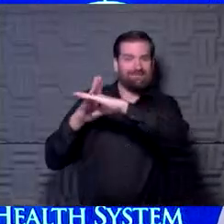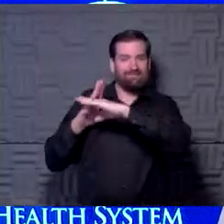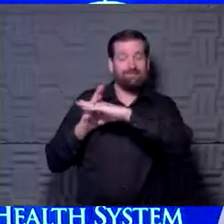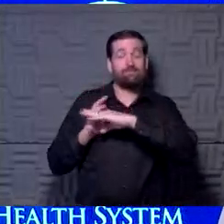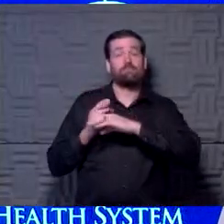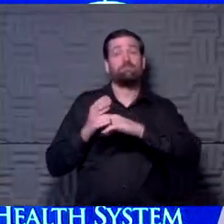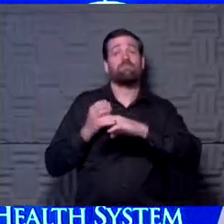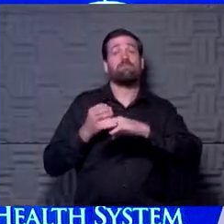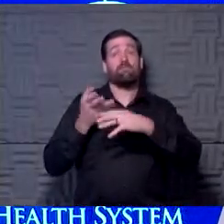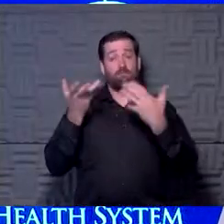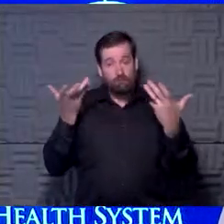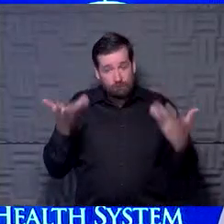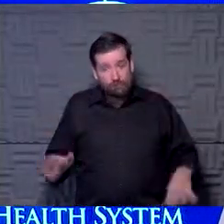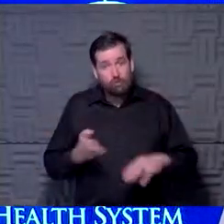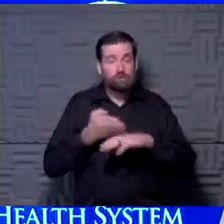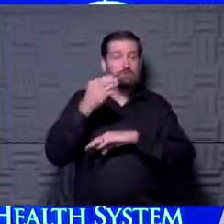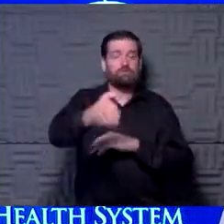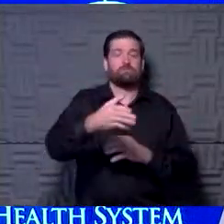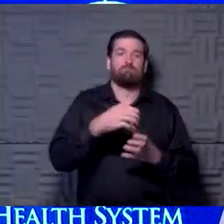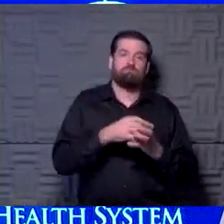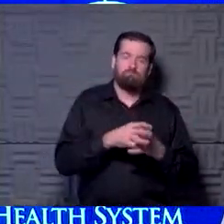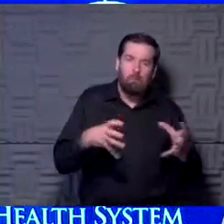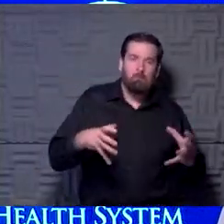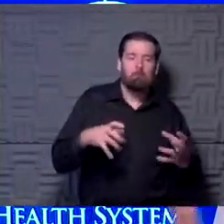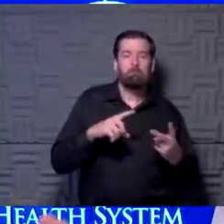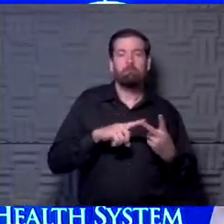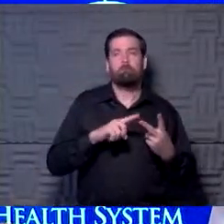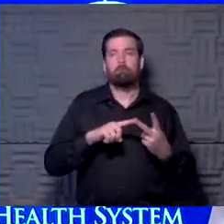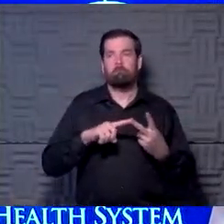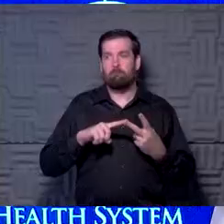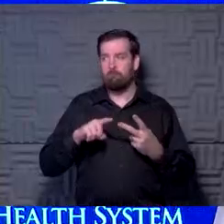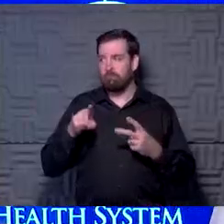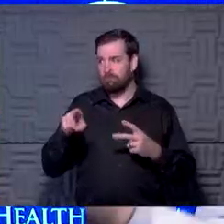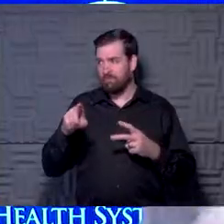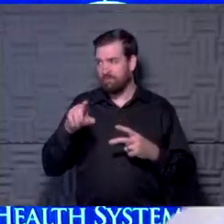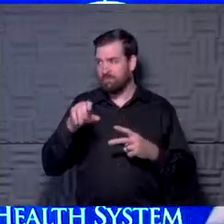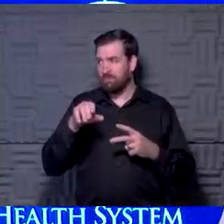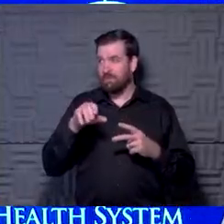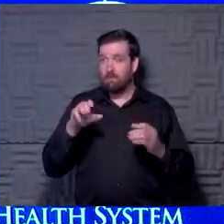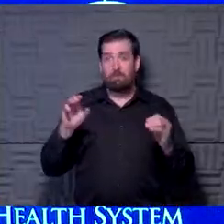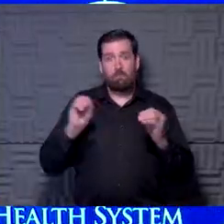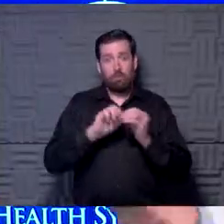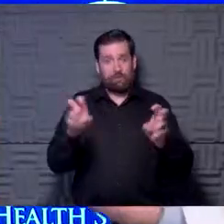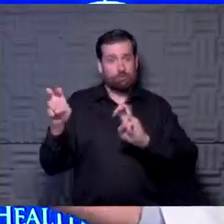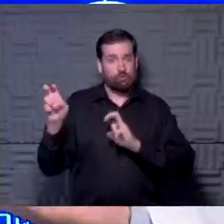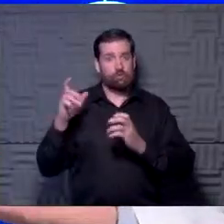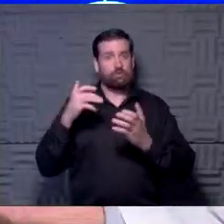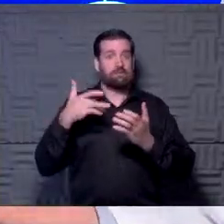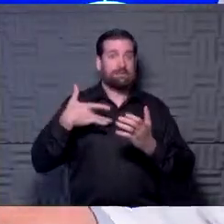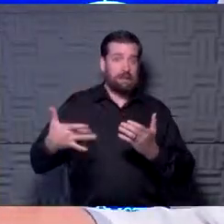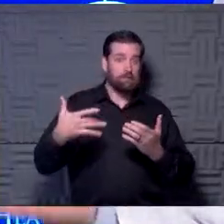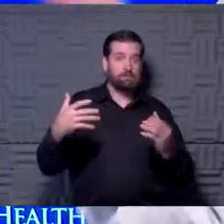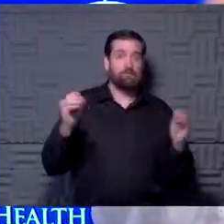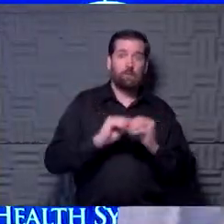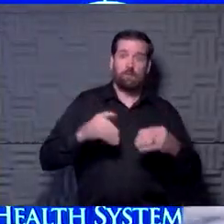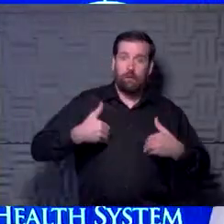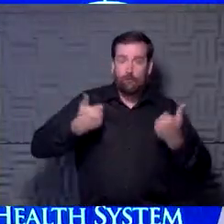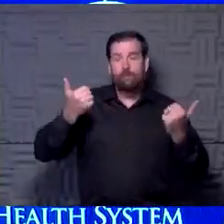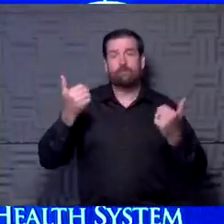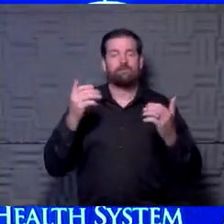post-inflammatory syndrome in pediatrics occurs. And we know that the cytokine storm tends to be worse when you're younger. It can occur across all age groups.